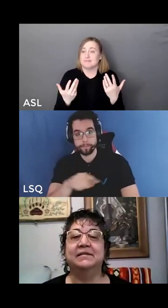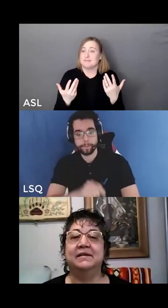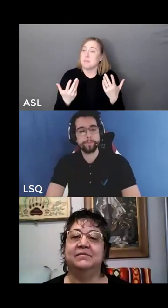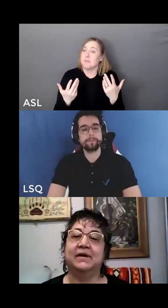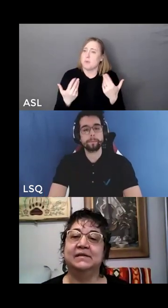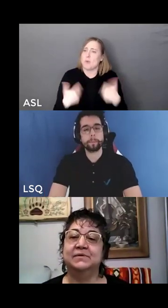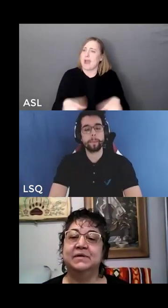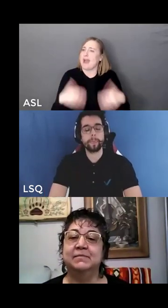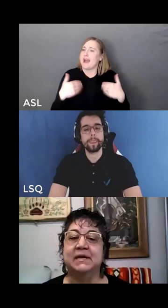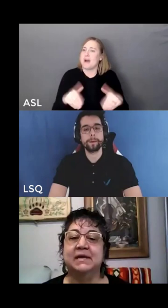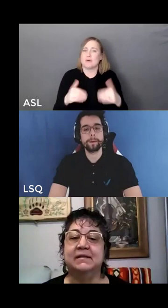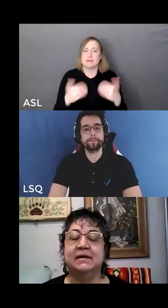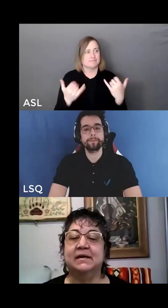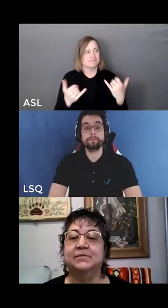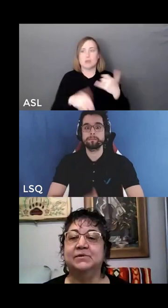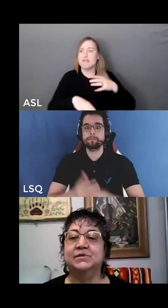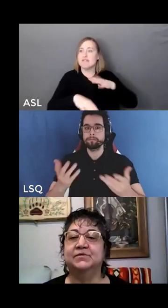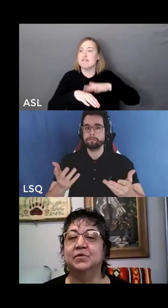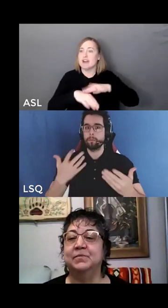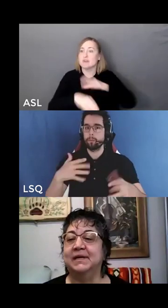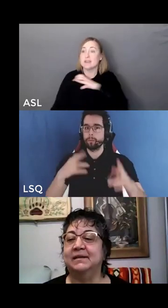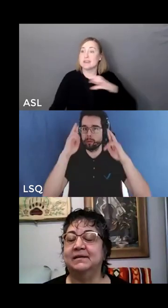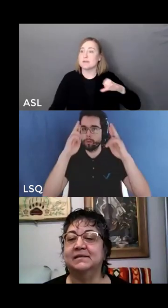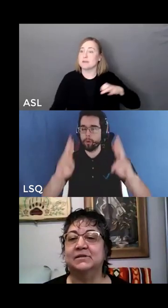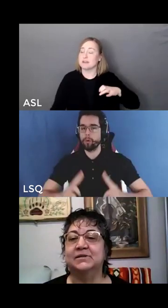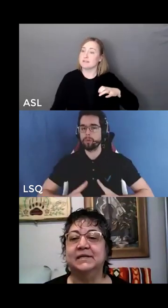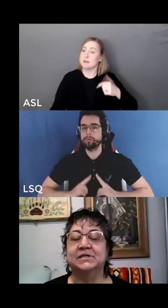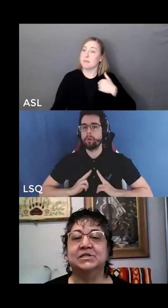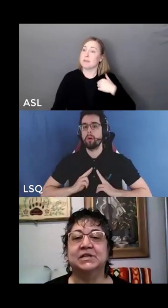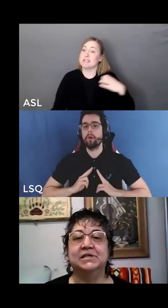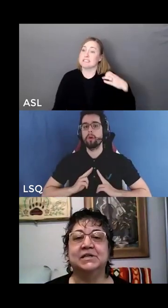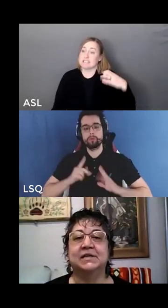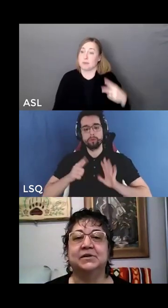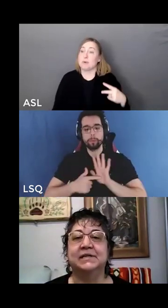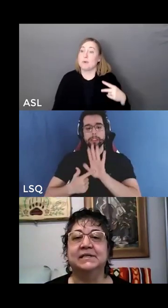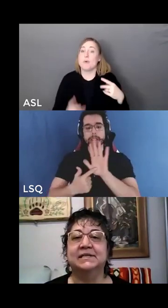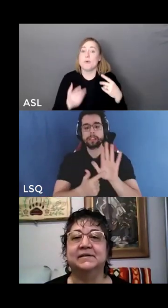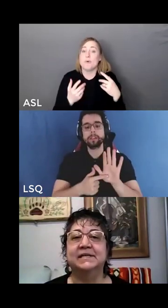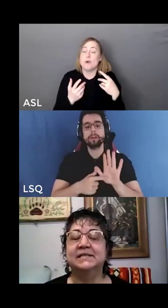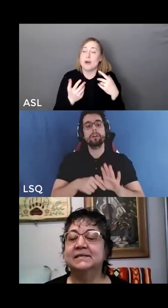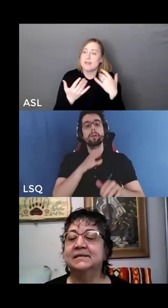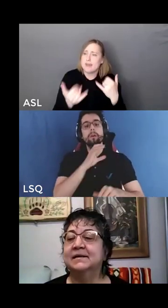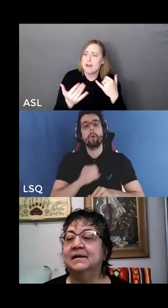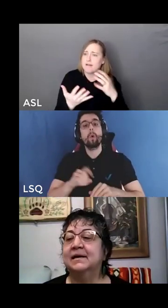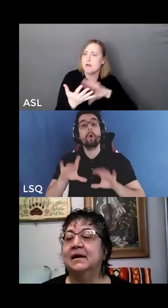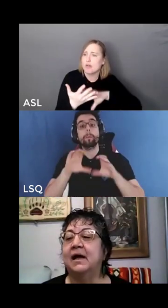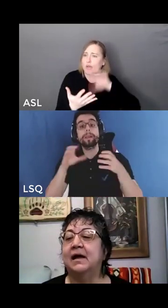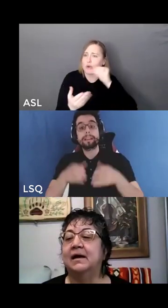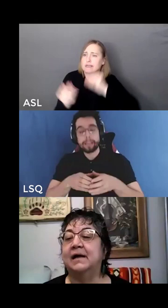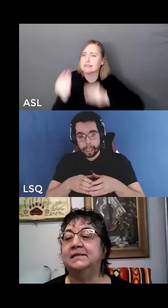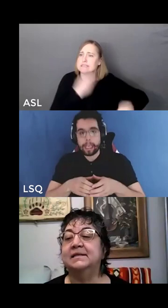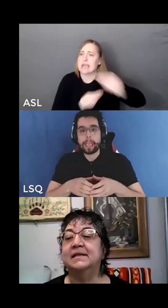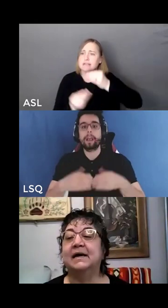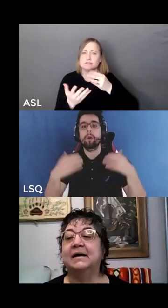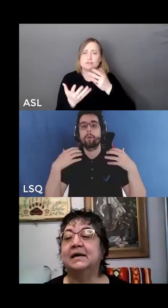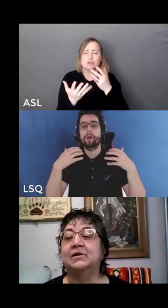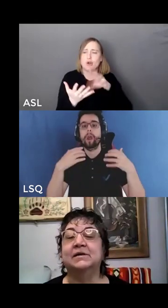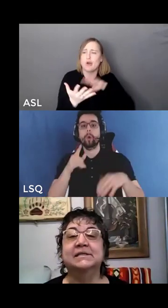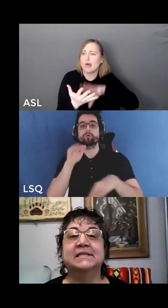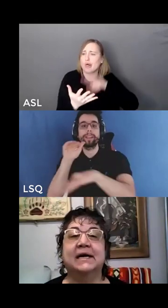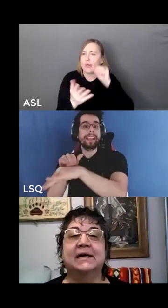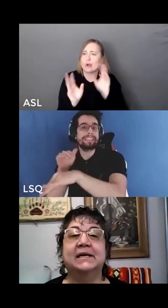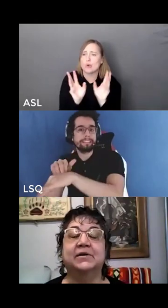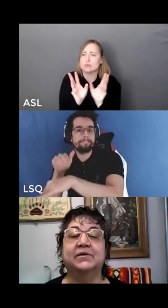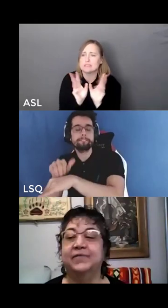-chairing the advisory committee that helped to formulate this learning exchange and learning series. I did that